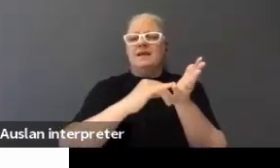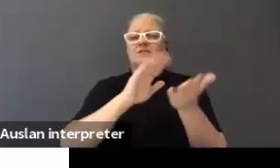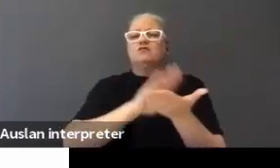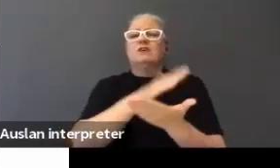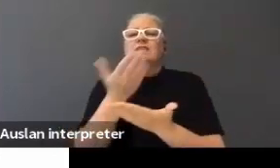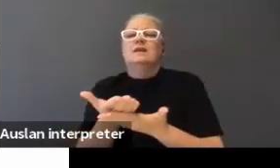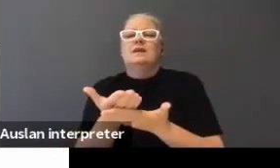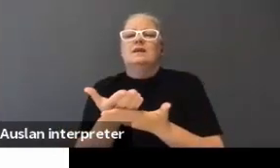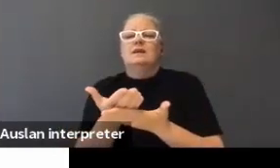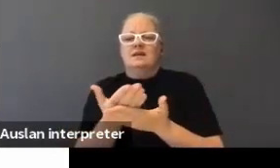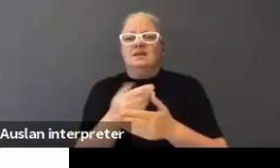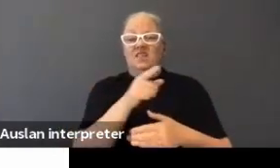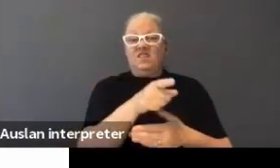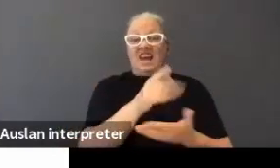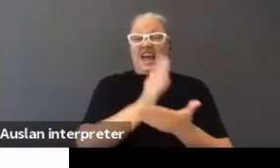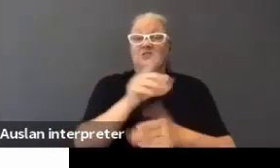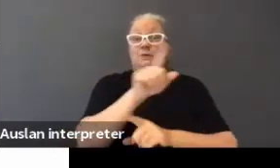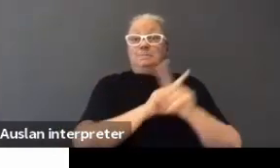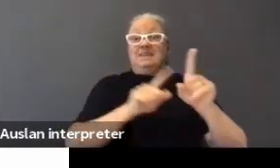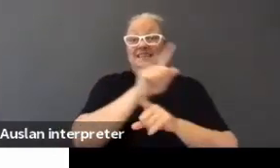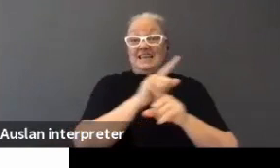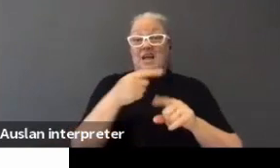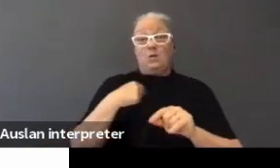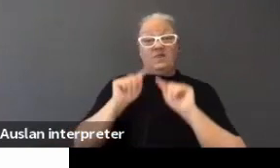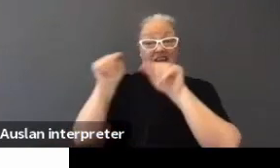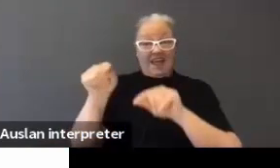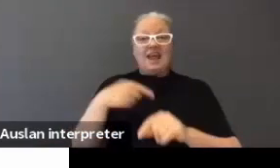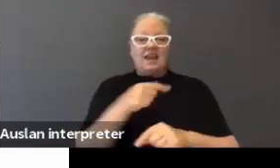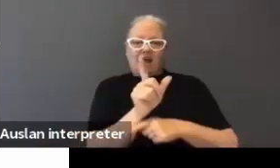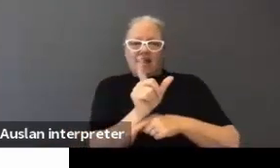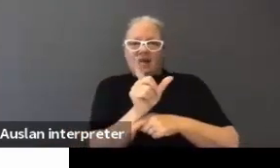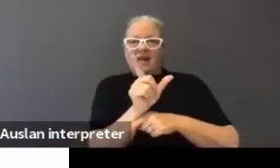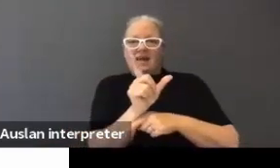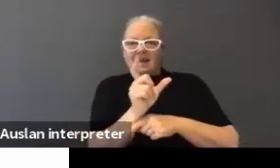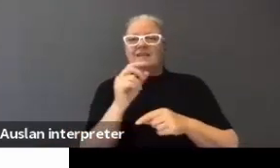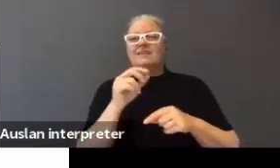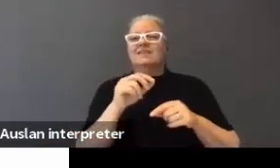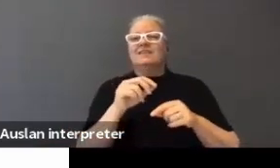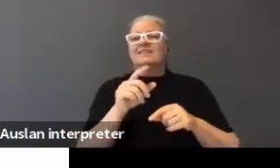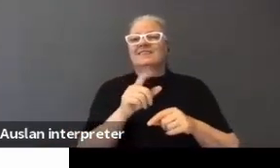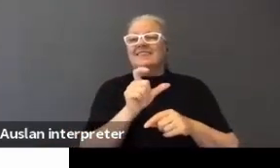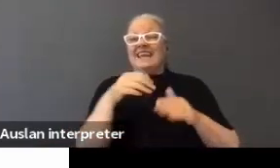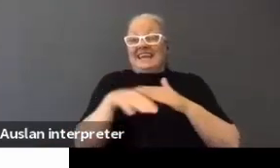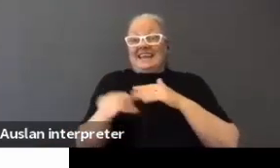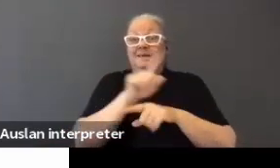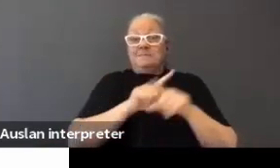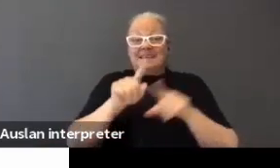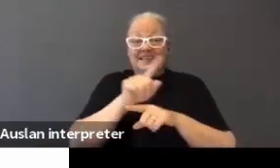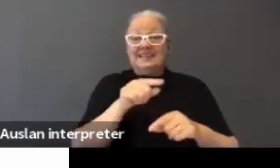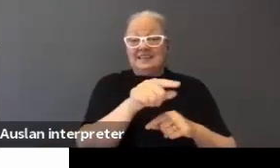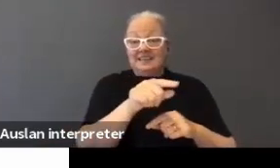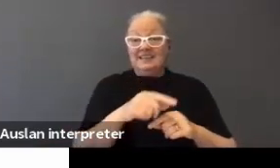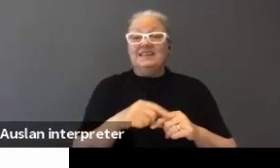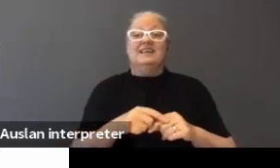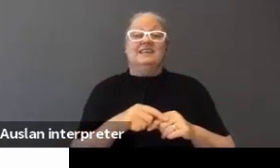Translator and it's an actual meeting that I was in and I took screenshots of the meeting. So, the text says, I won't be able to stay for